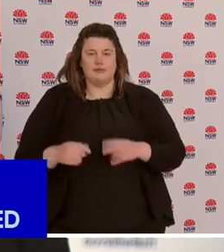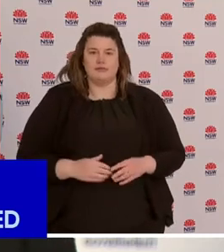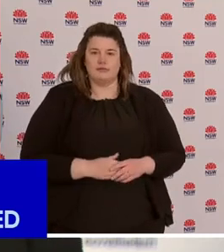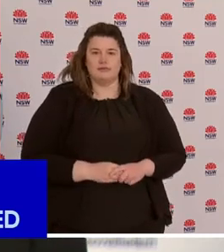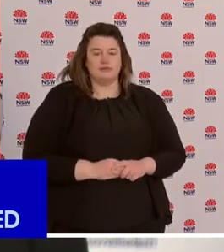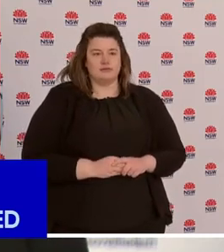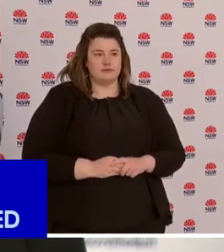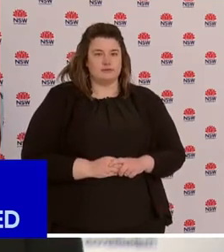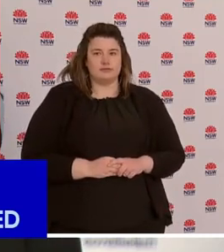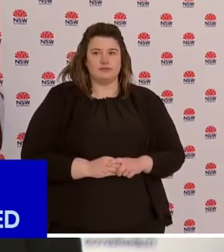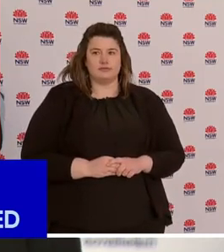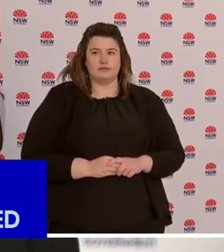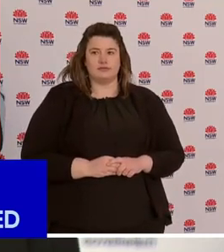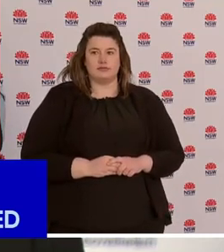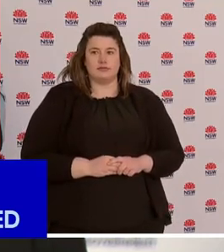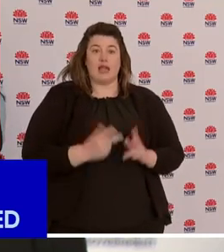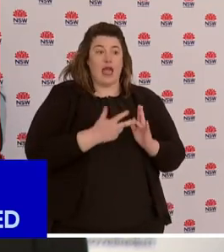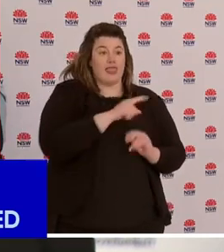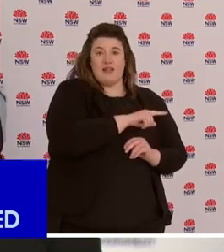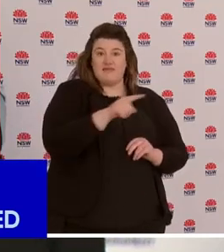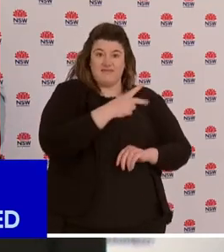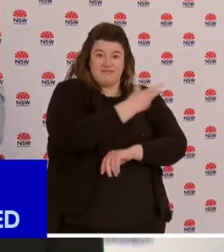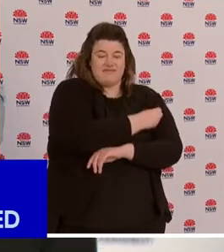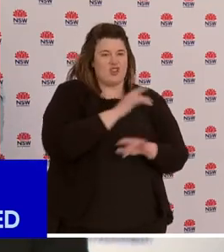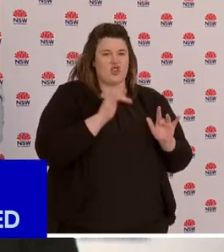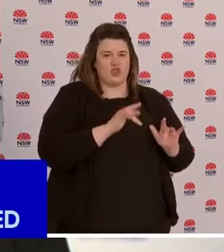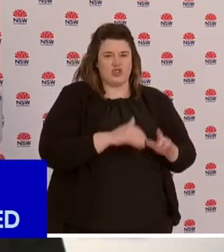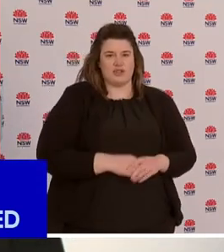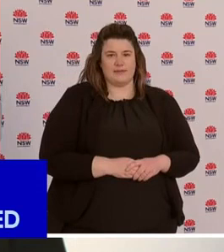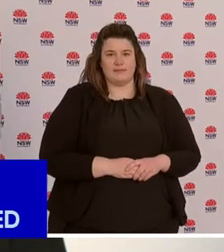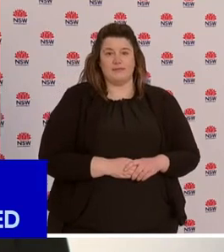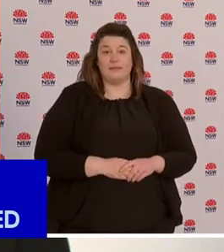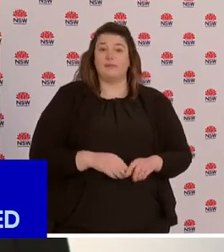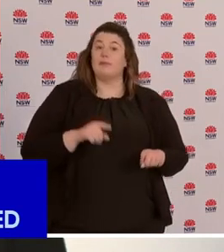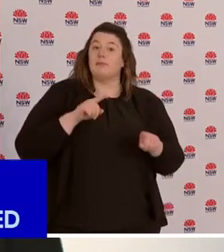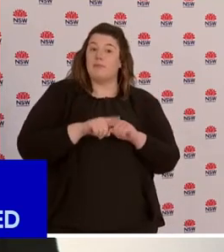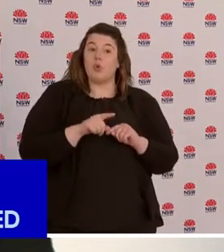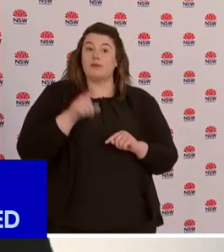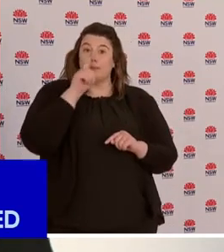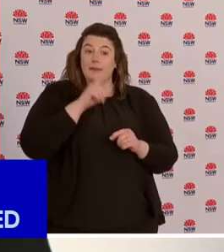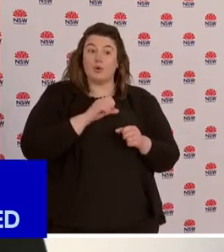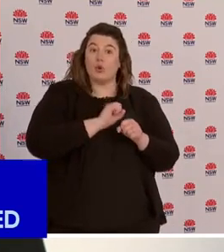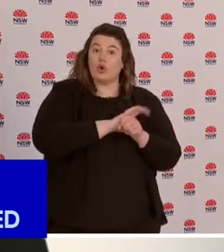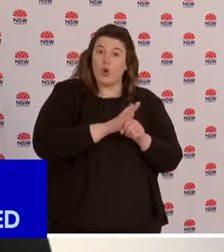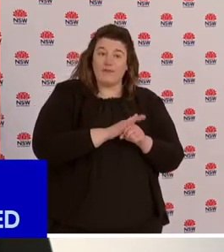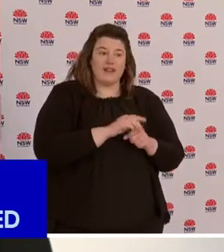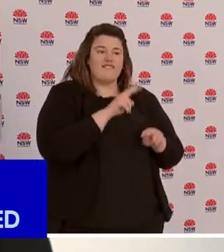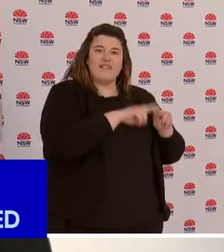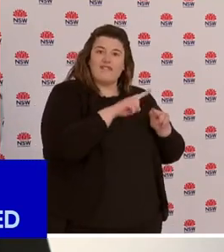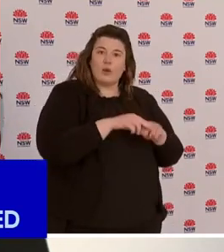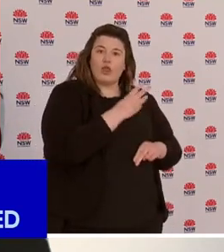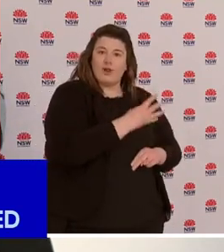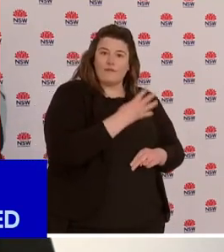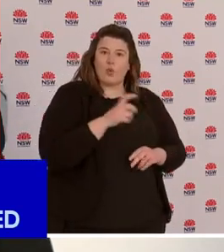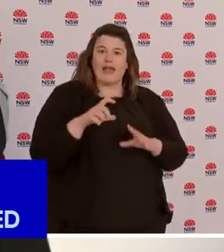By LGA, most of the cases are in five LGAs. Fairfield with 34, Canterbury-Bankstown with